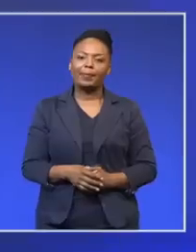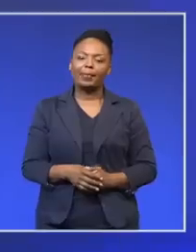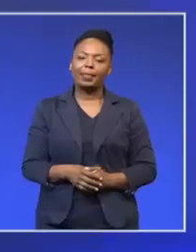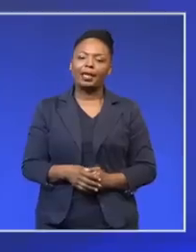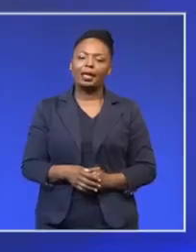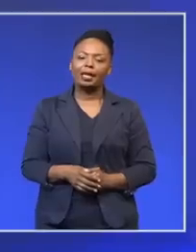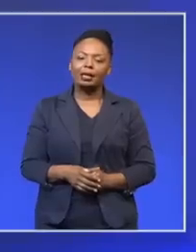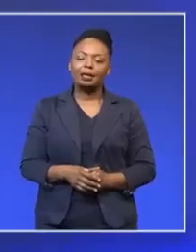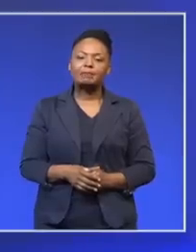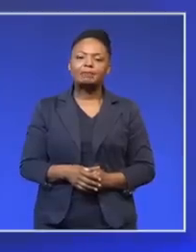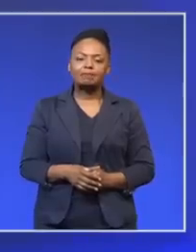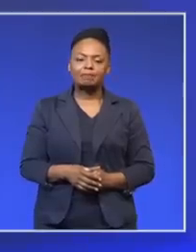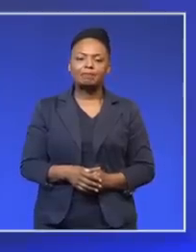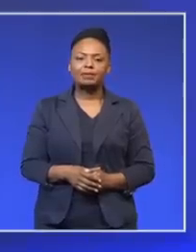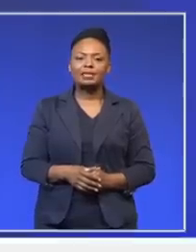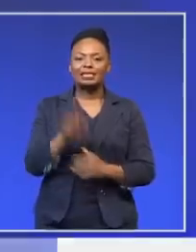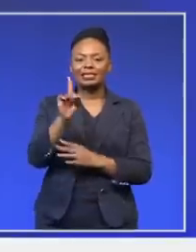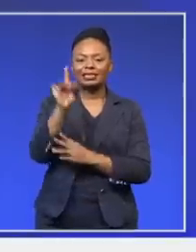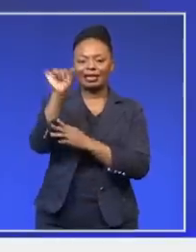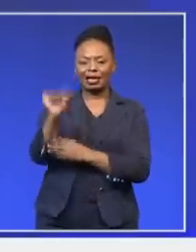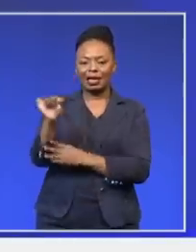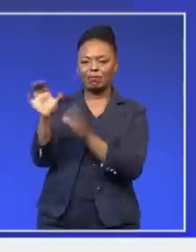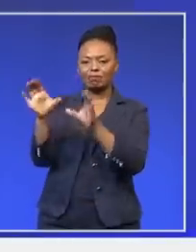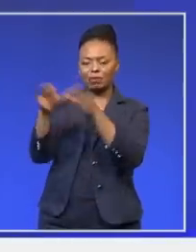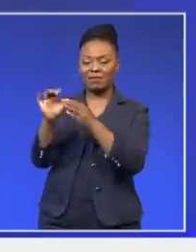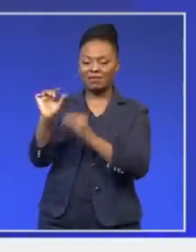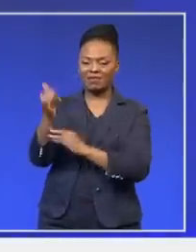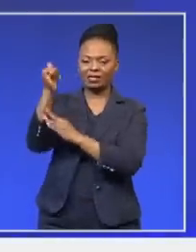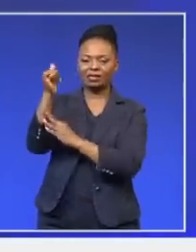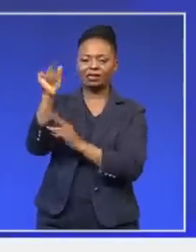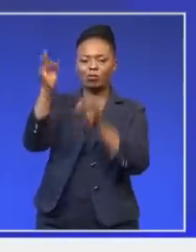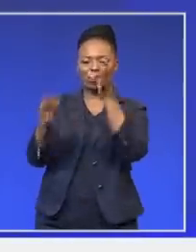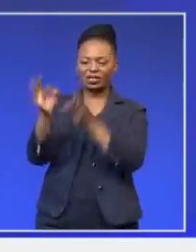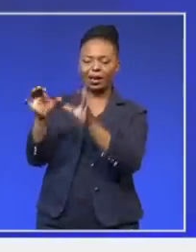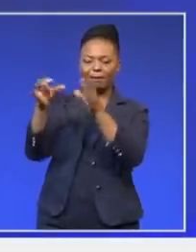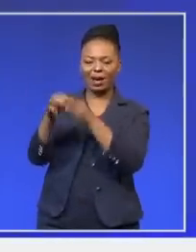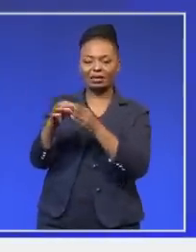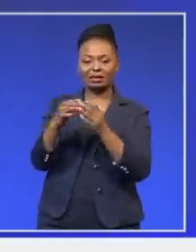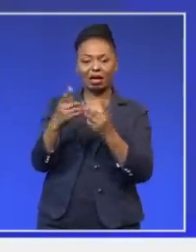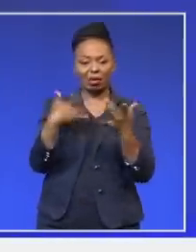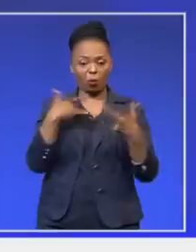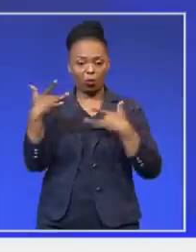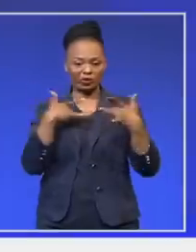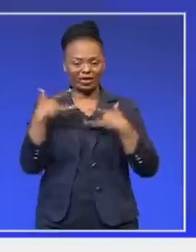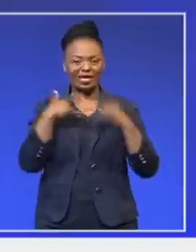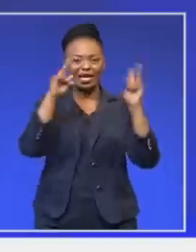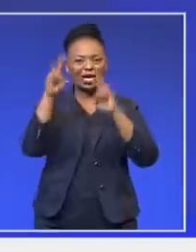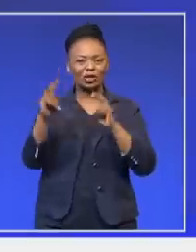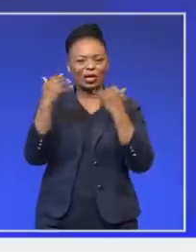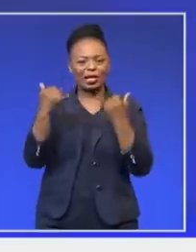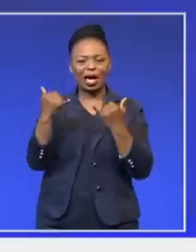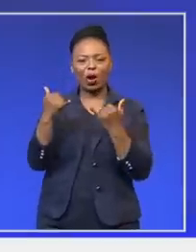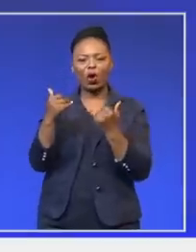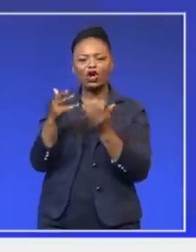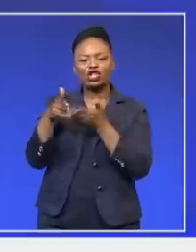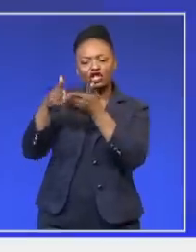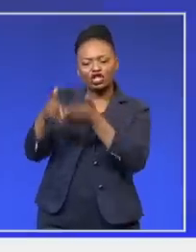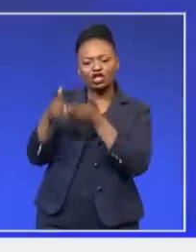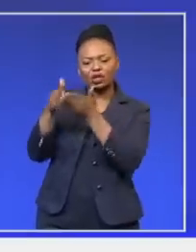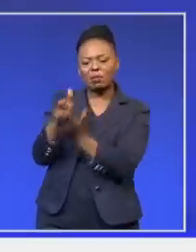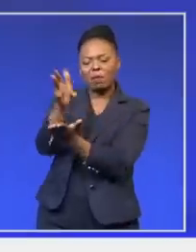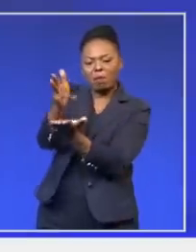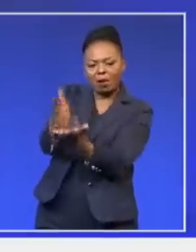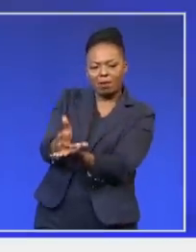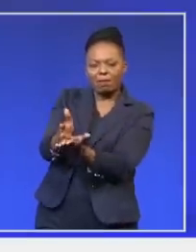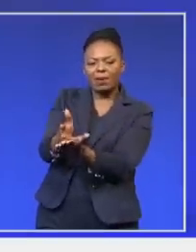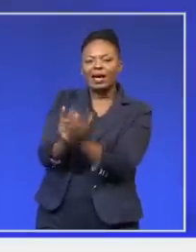Meanwhile, the Democratic Alliance was the first party that raised questions about the ship that docked at Simons Town. For more on this, we now speak to